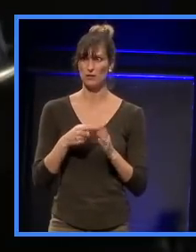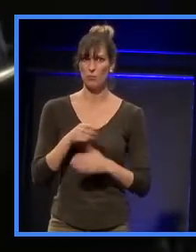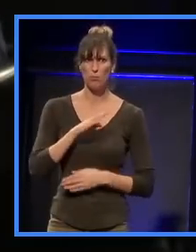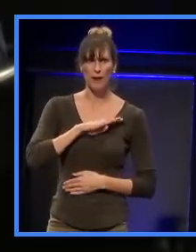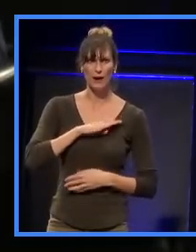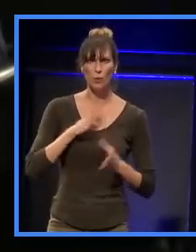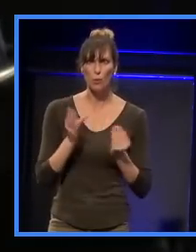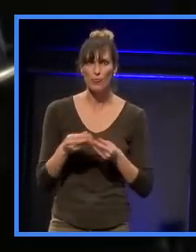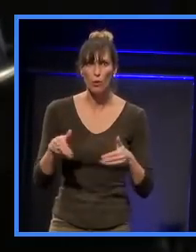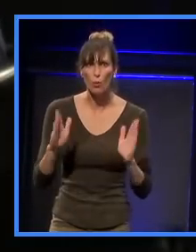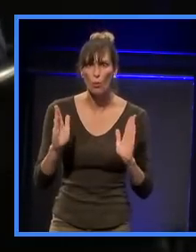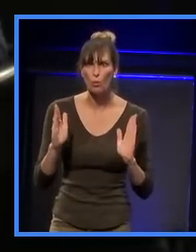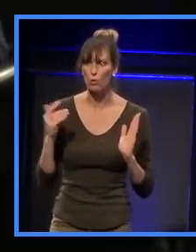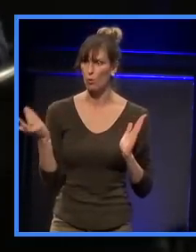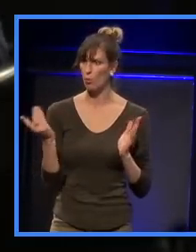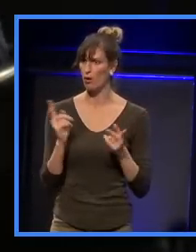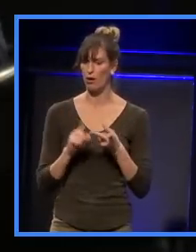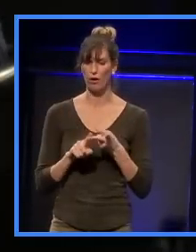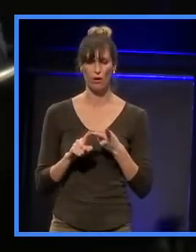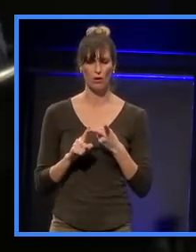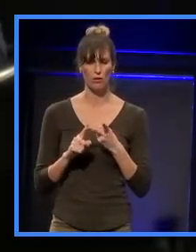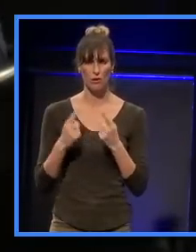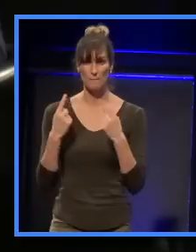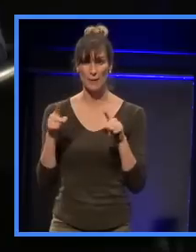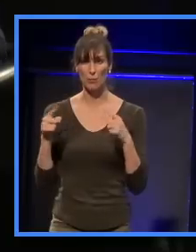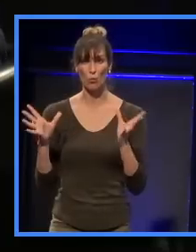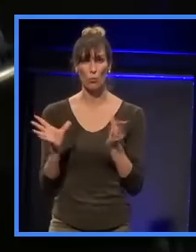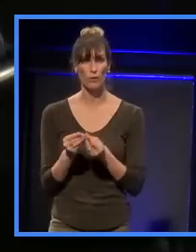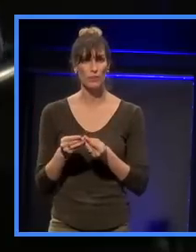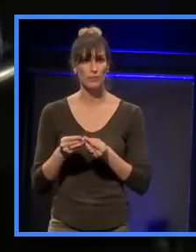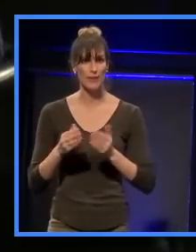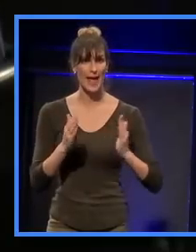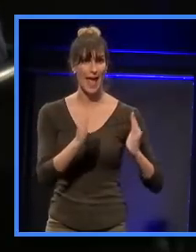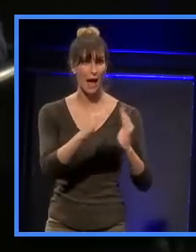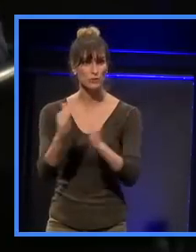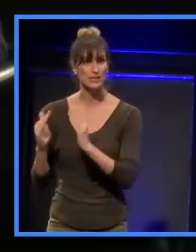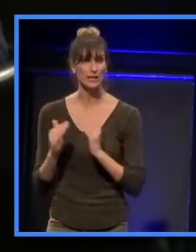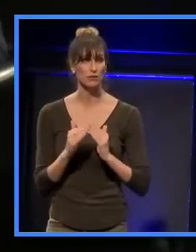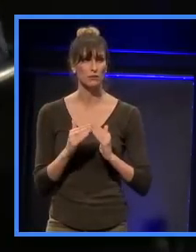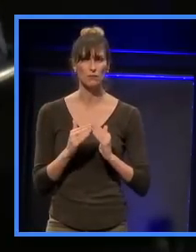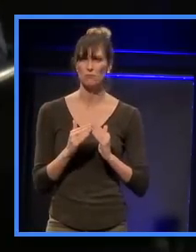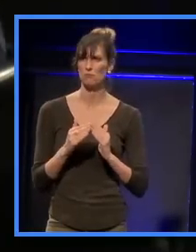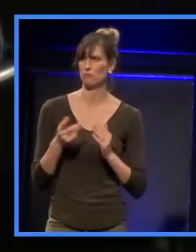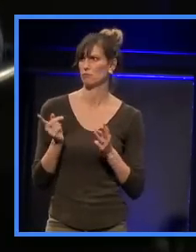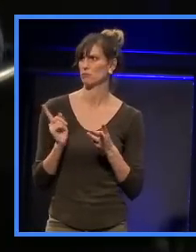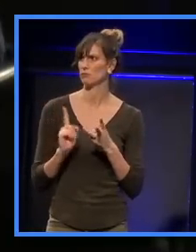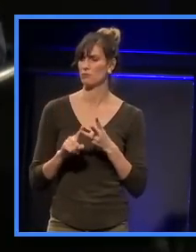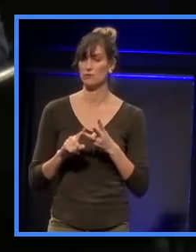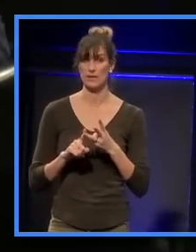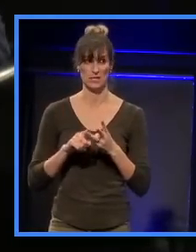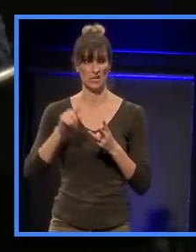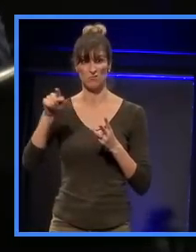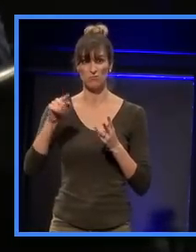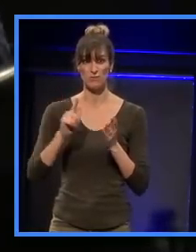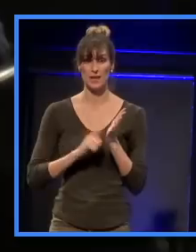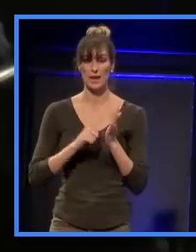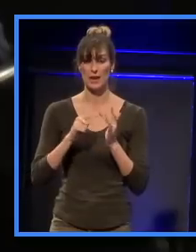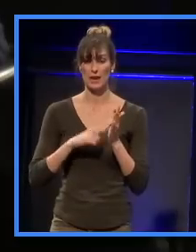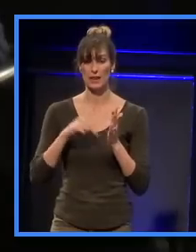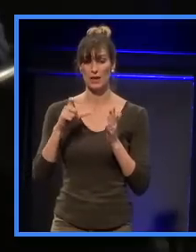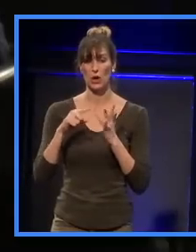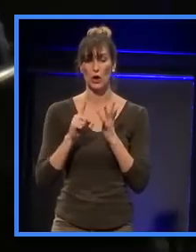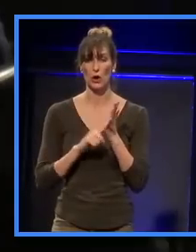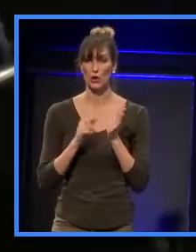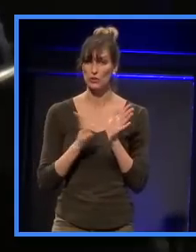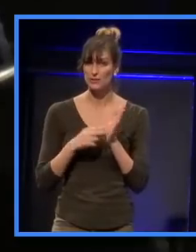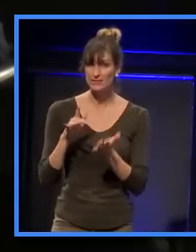Is it the Barbican, which is a concert hall and some housing in amongst the city? Is it the Lincoln Centre, which is a